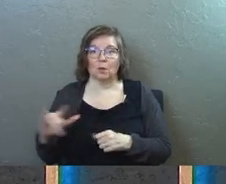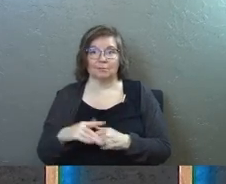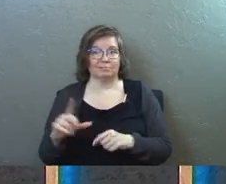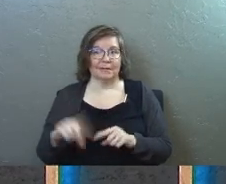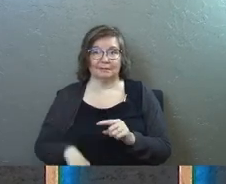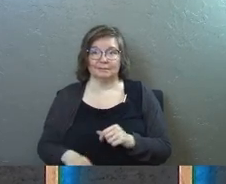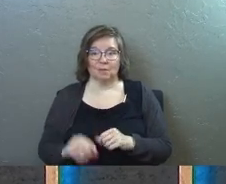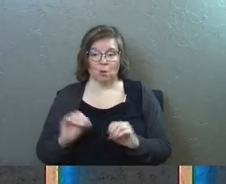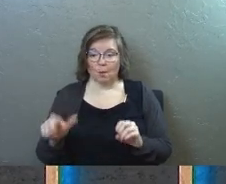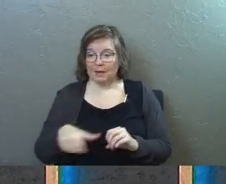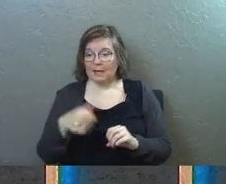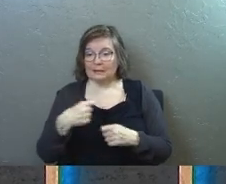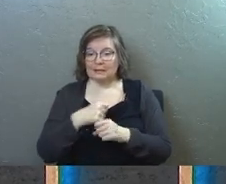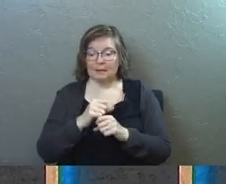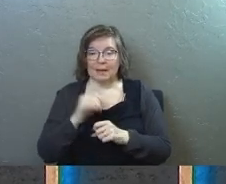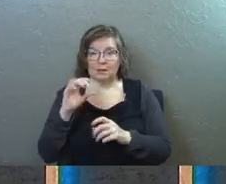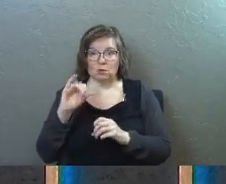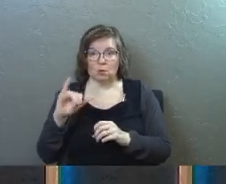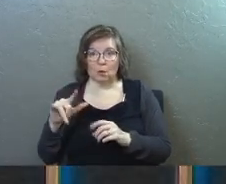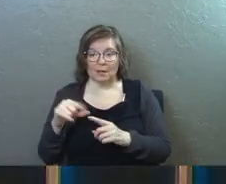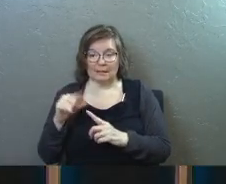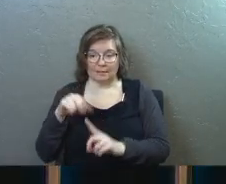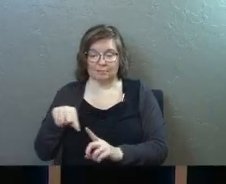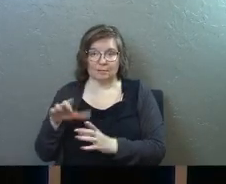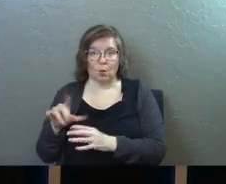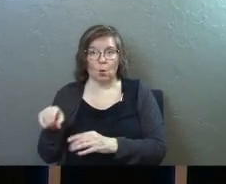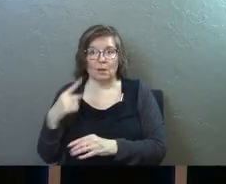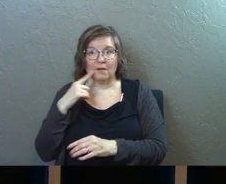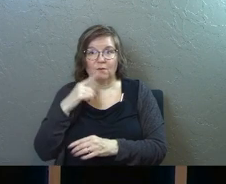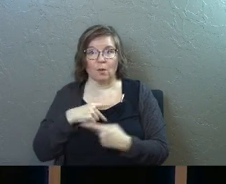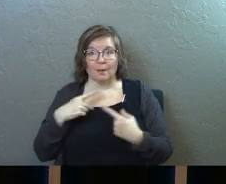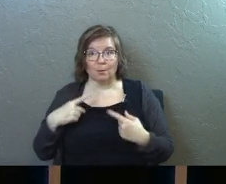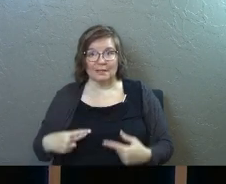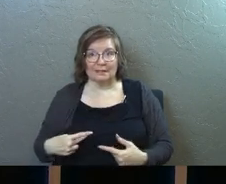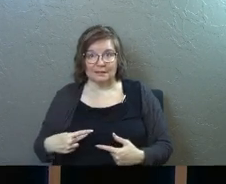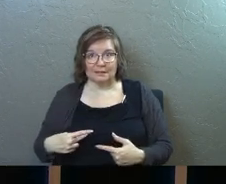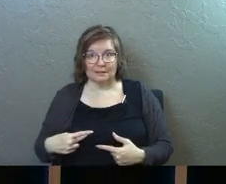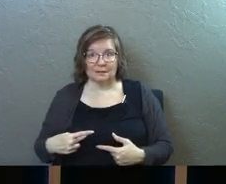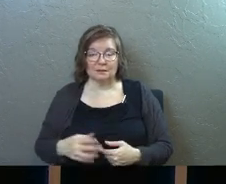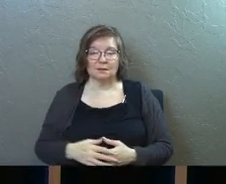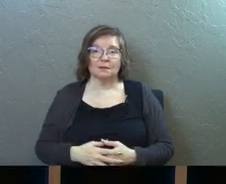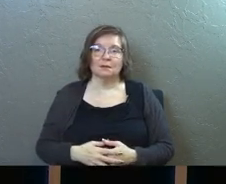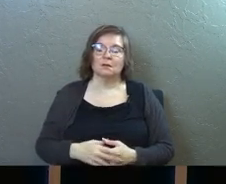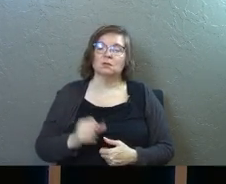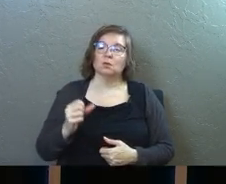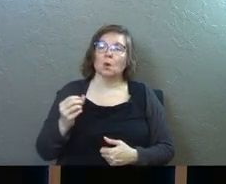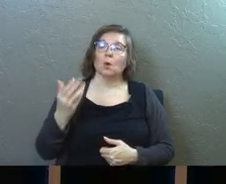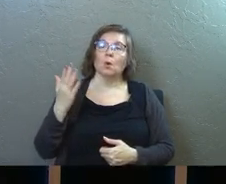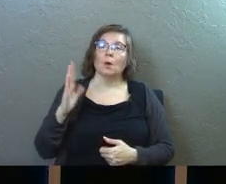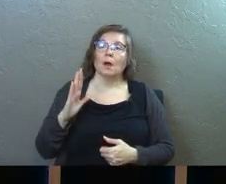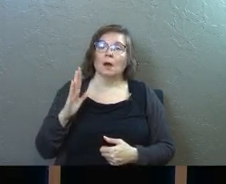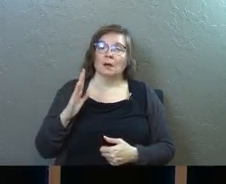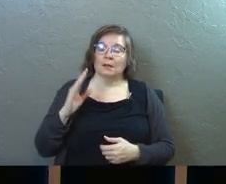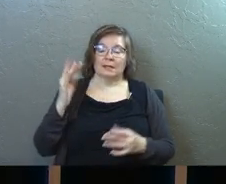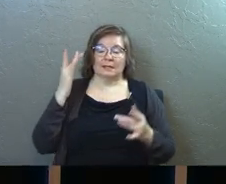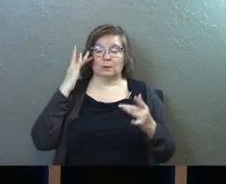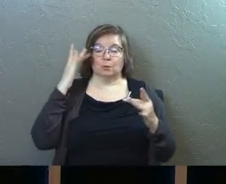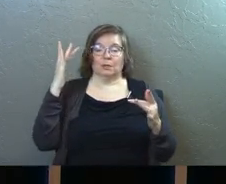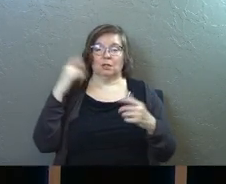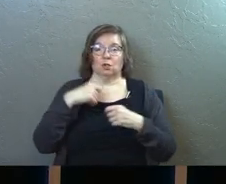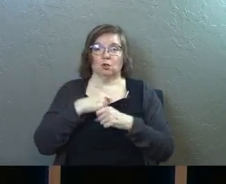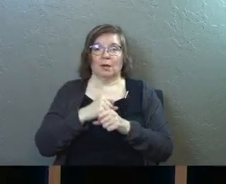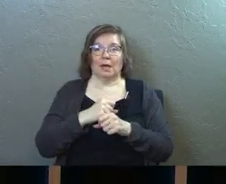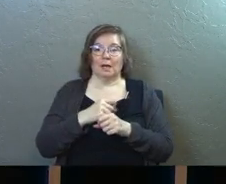oil nobody else can make this it's only for the priests and so what God in his brilliance